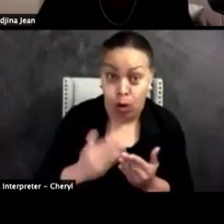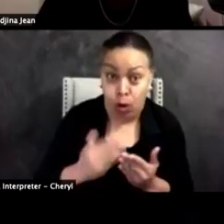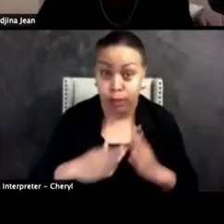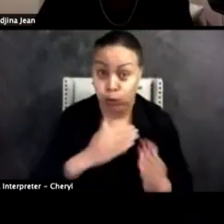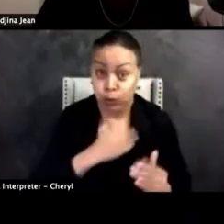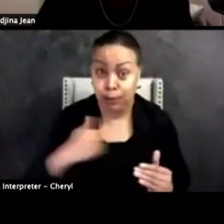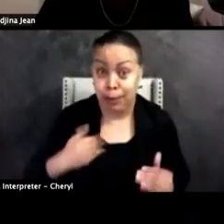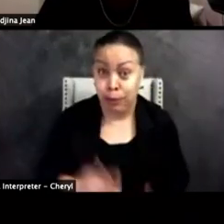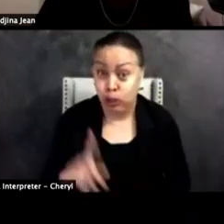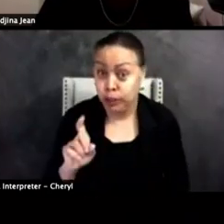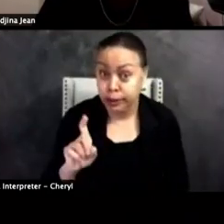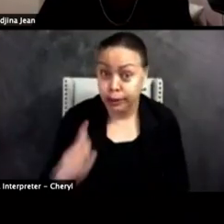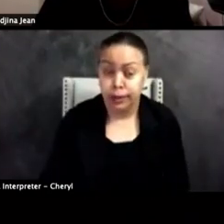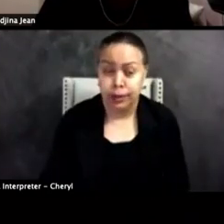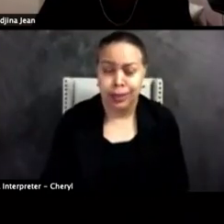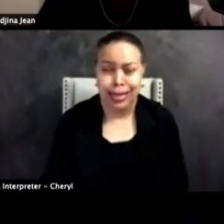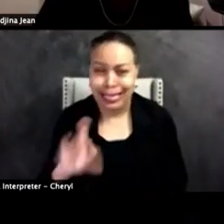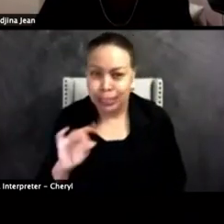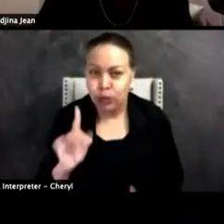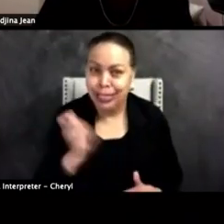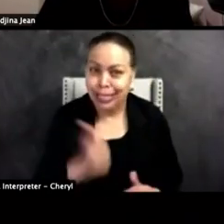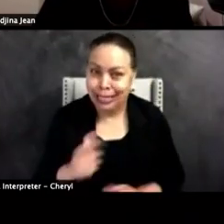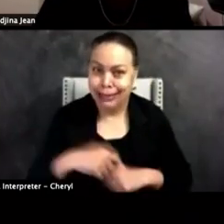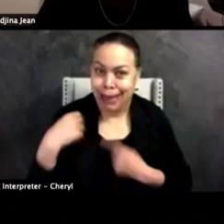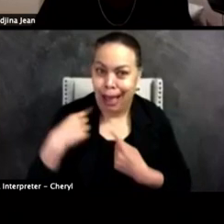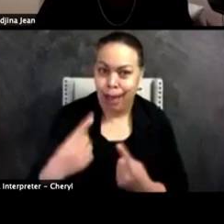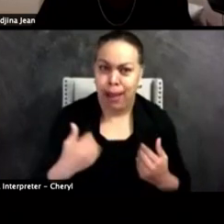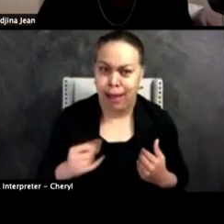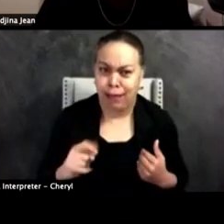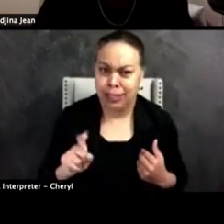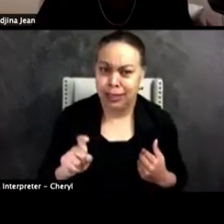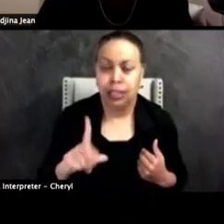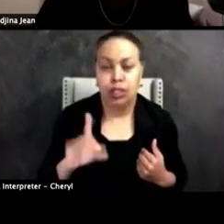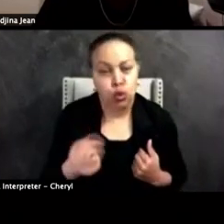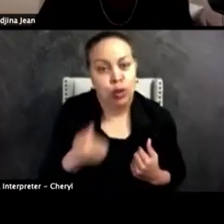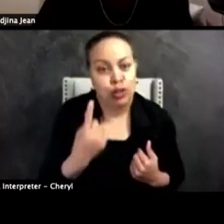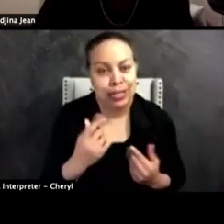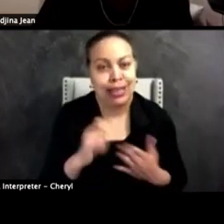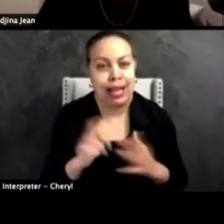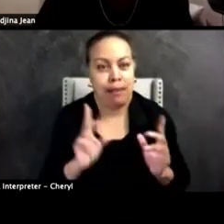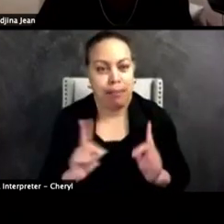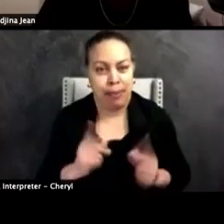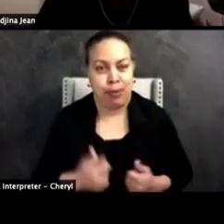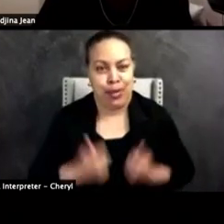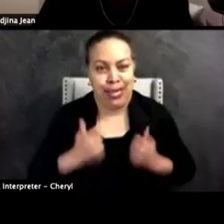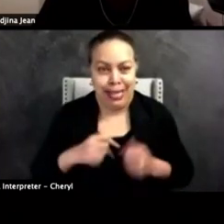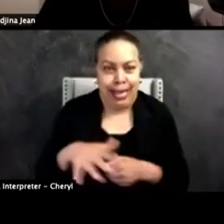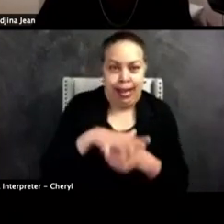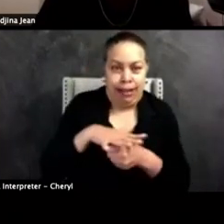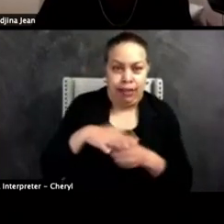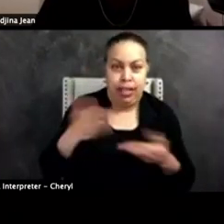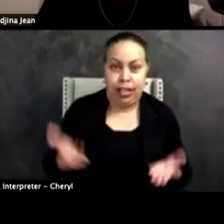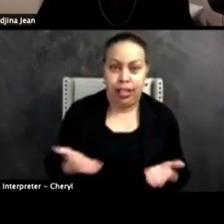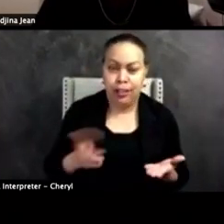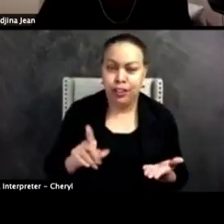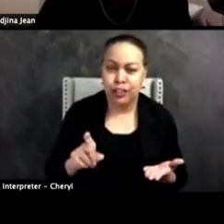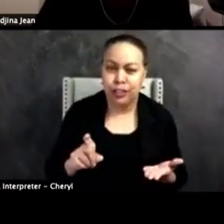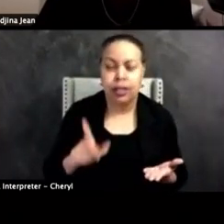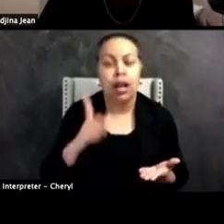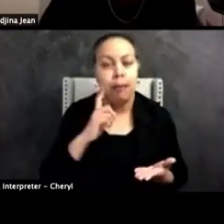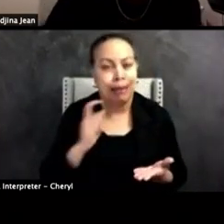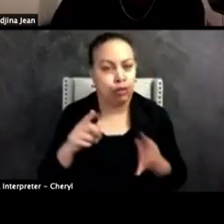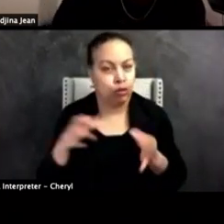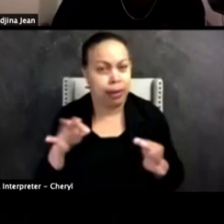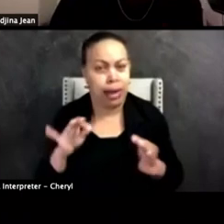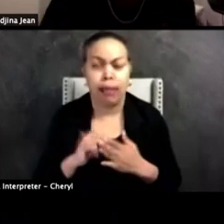Arlington, right? Was it ever there to, did you really understand the people that live within Arlington, right? Cause you explained